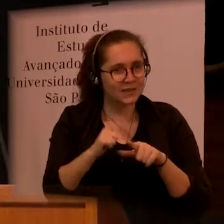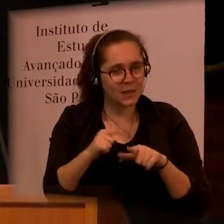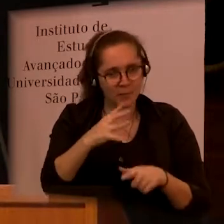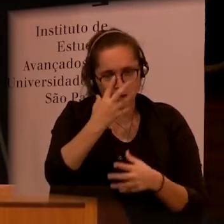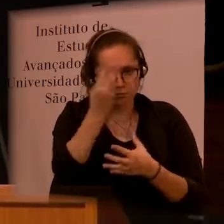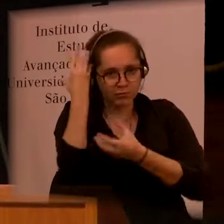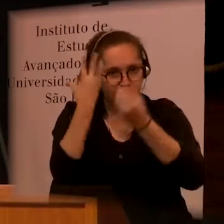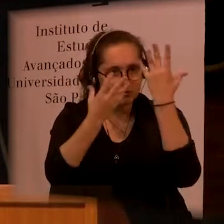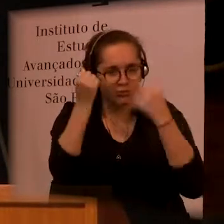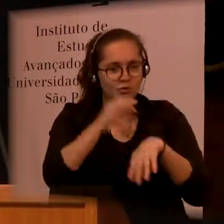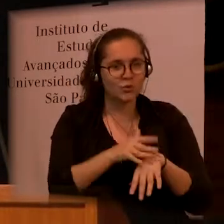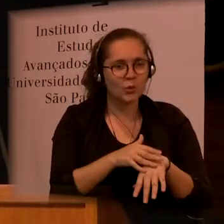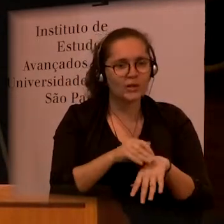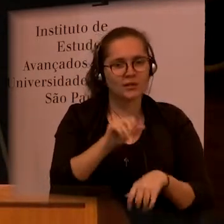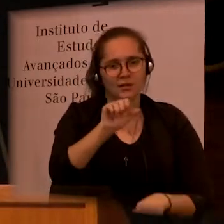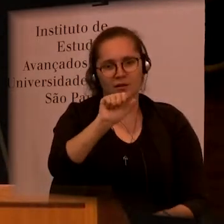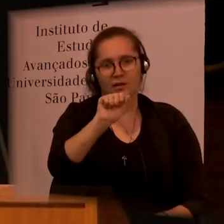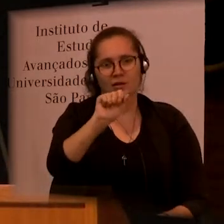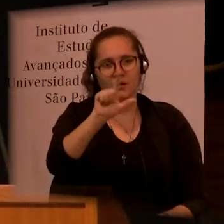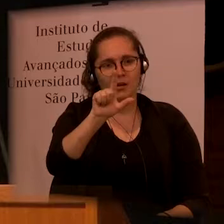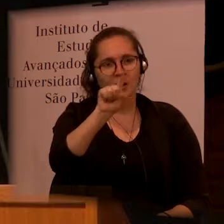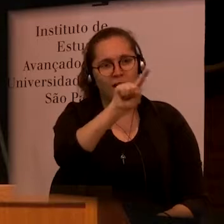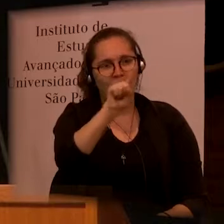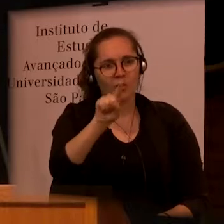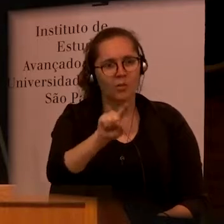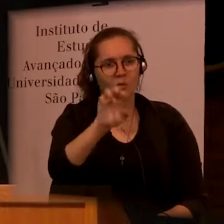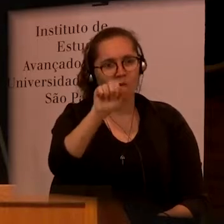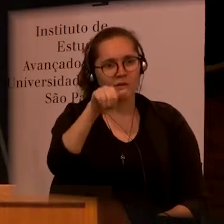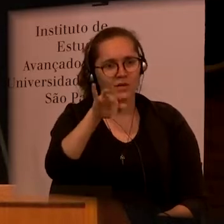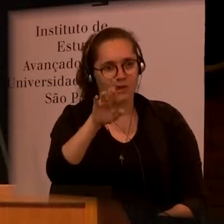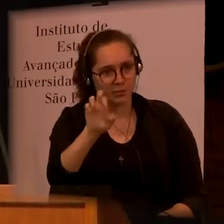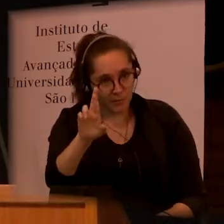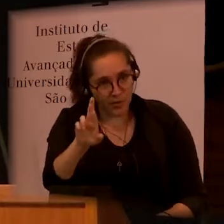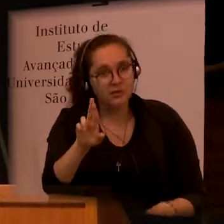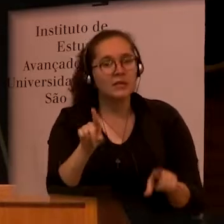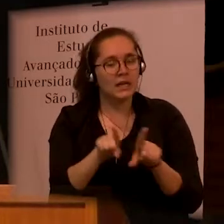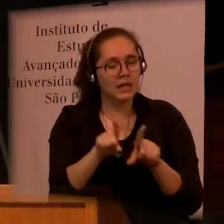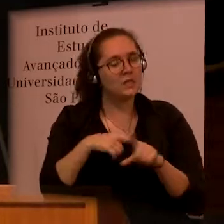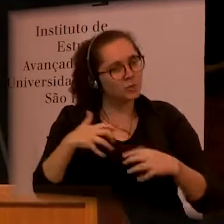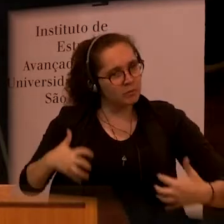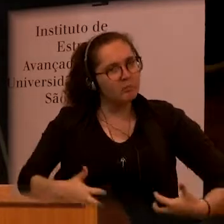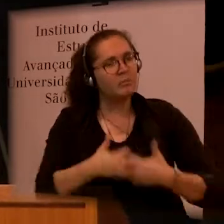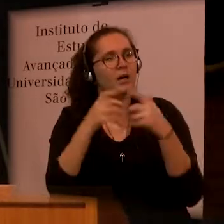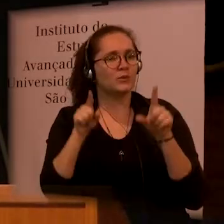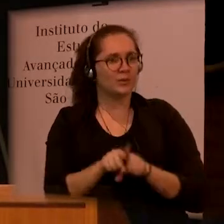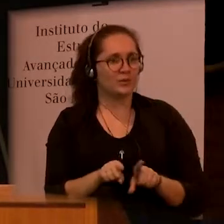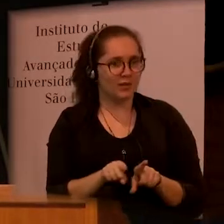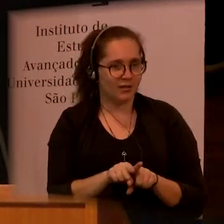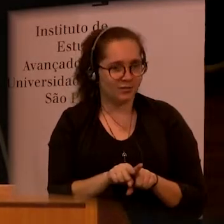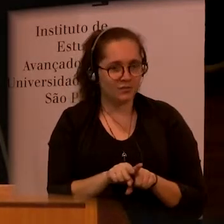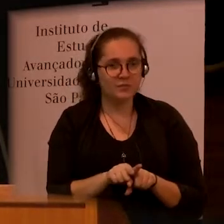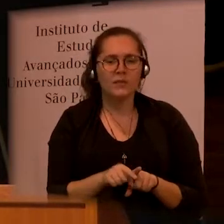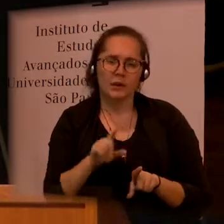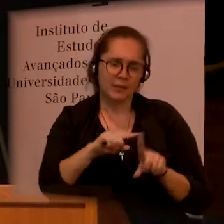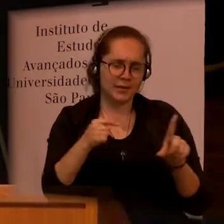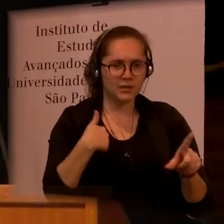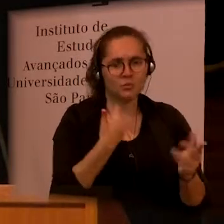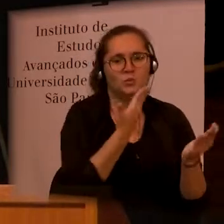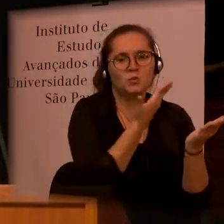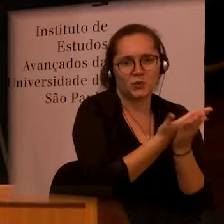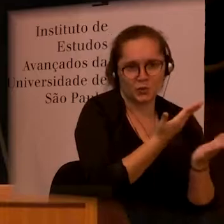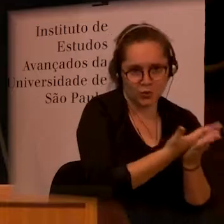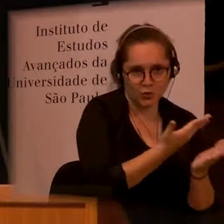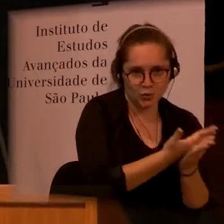impact on all of us. But because I'm an epidemiologist, I'm obsessed with definitions.